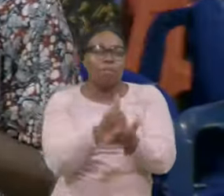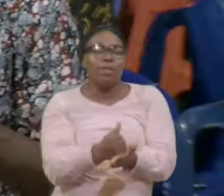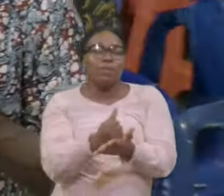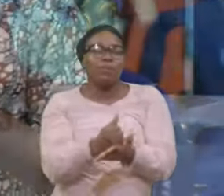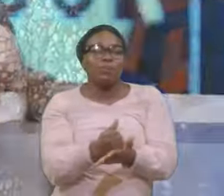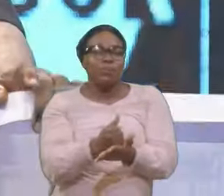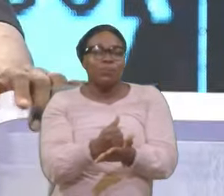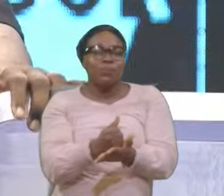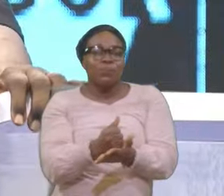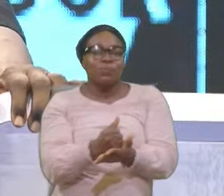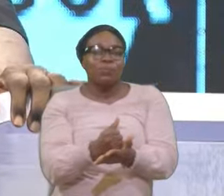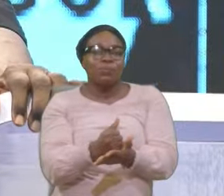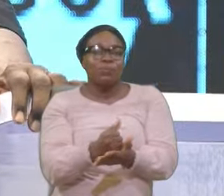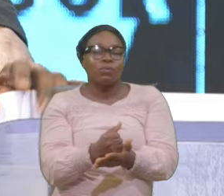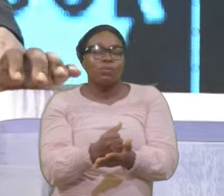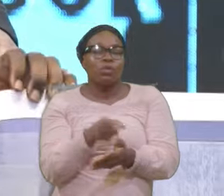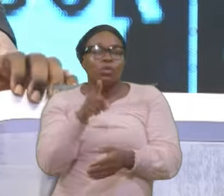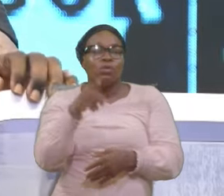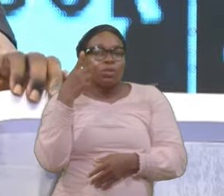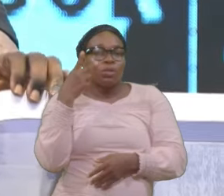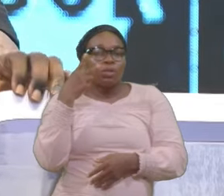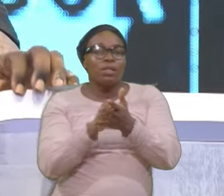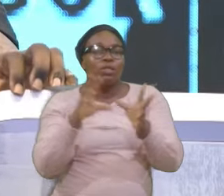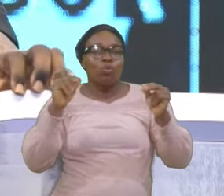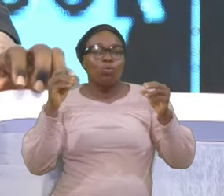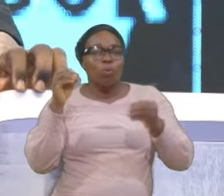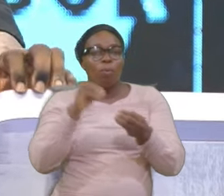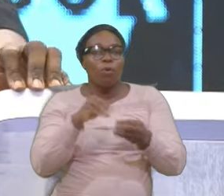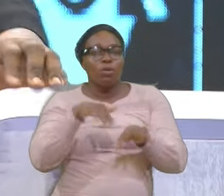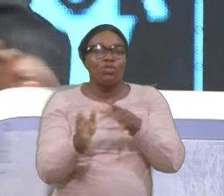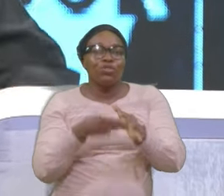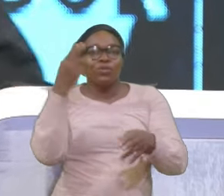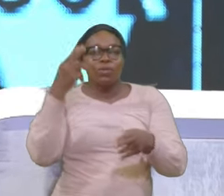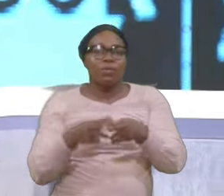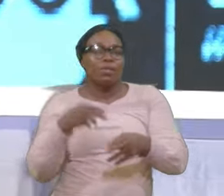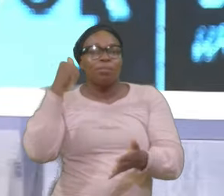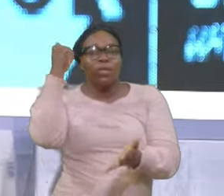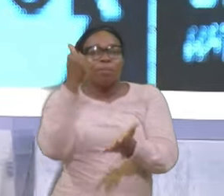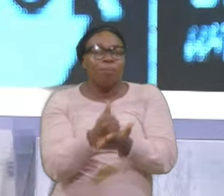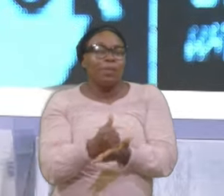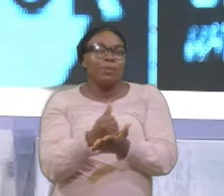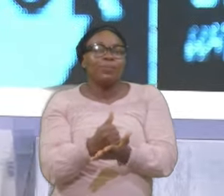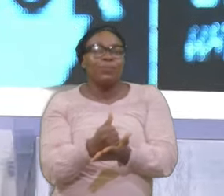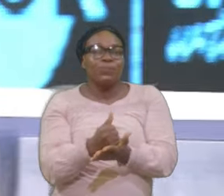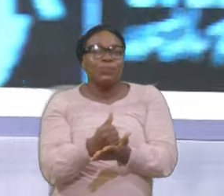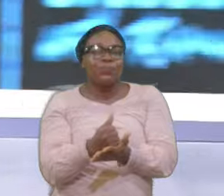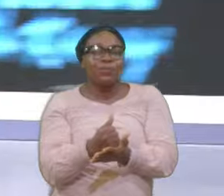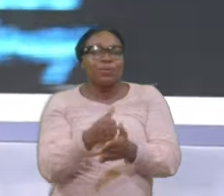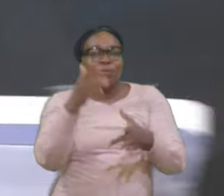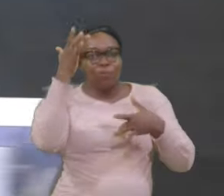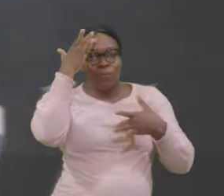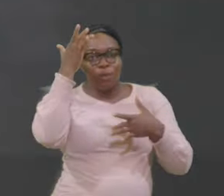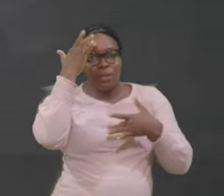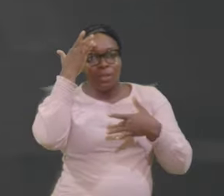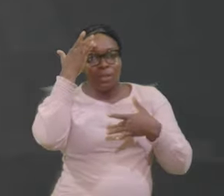You See That No More In Jesus Name Infirmity You See